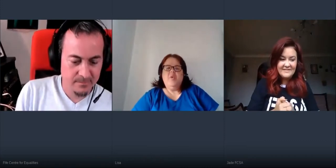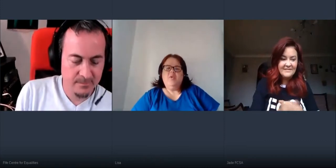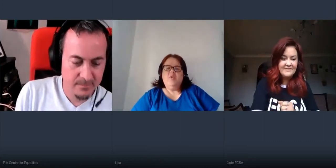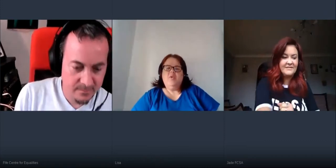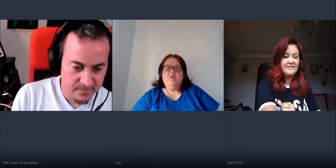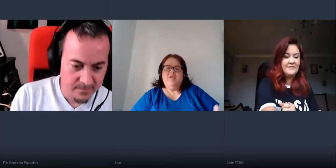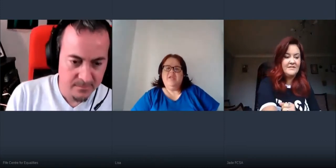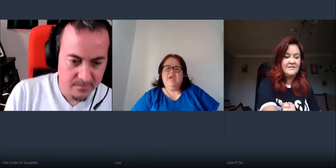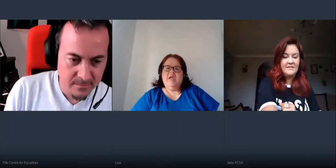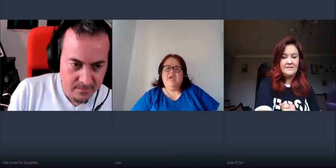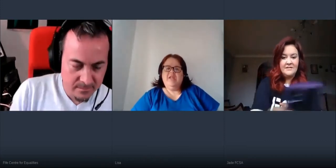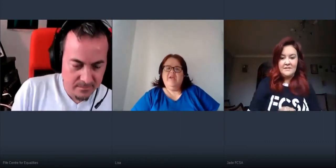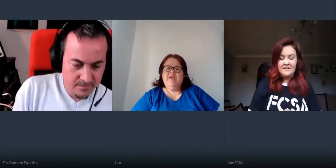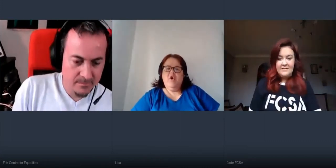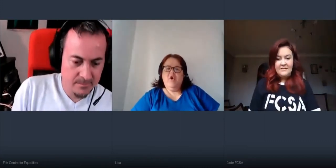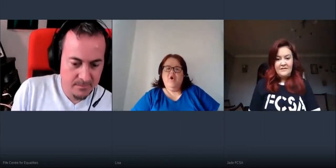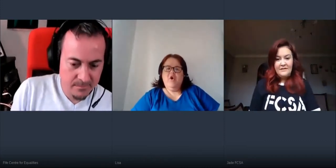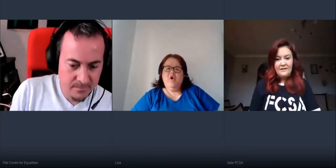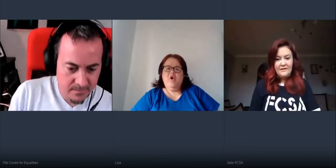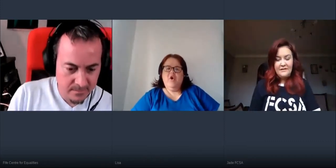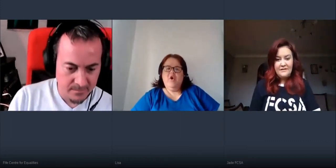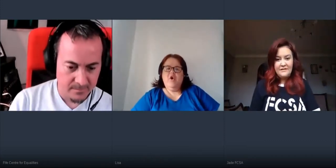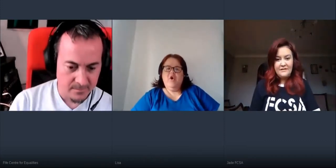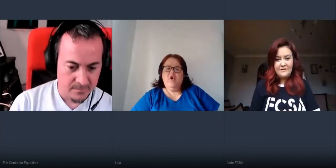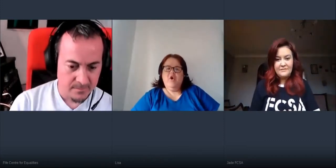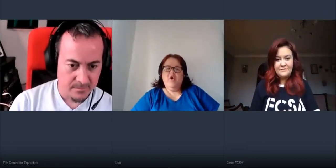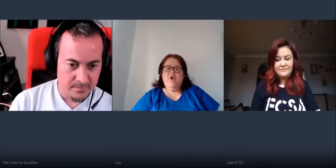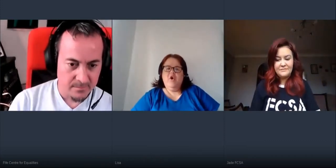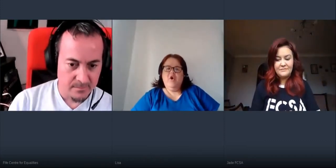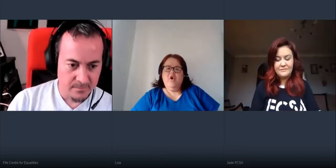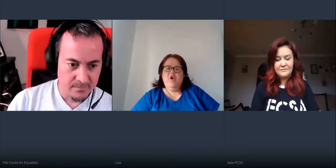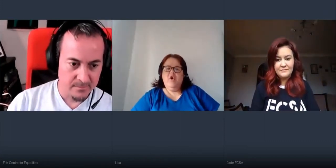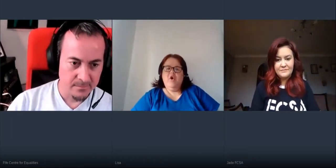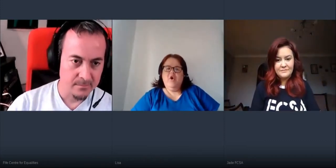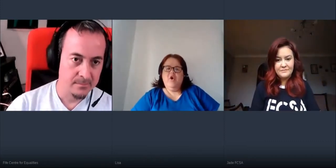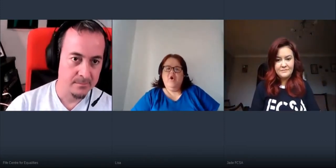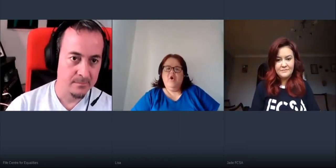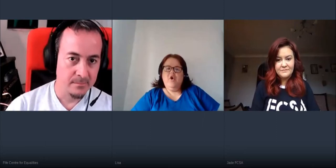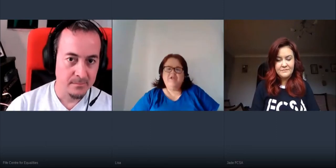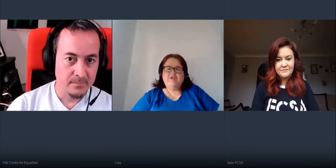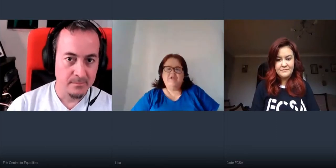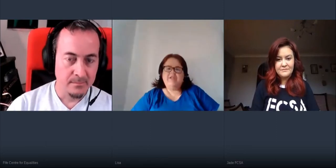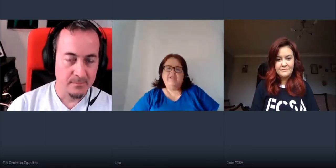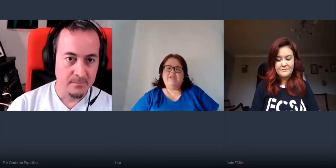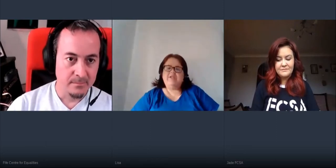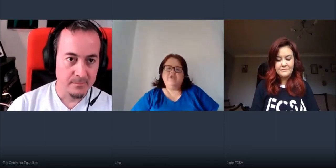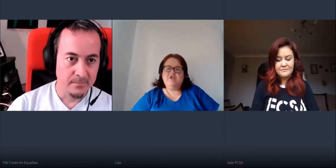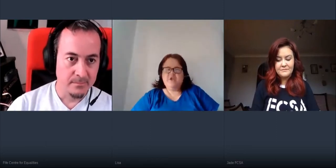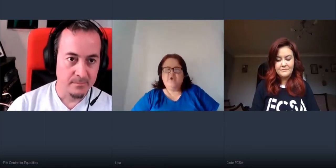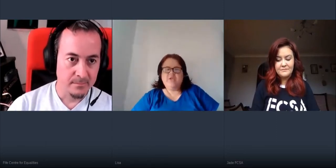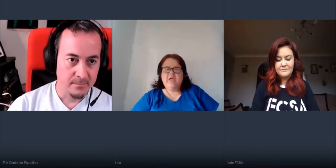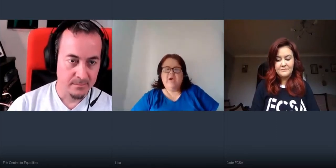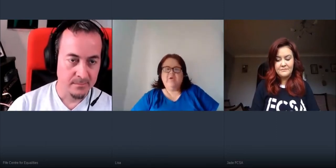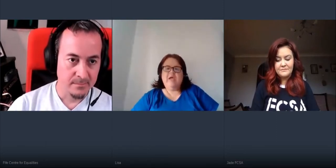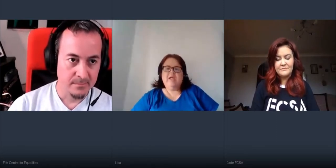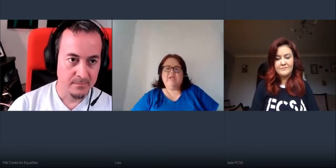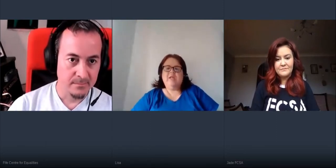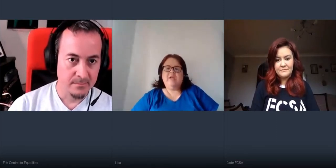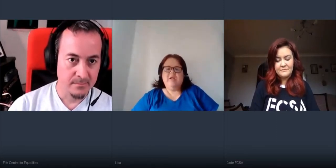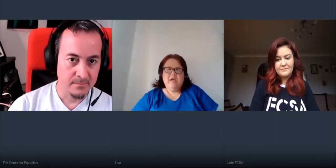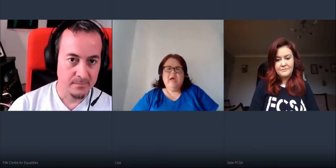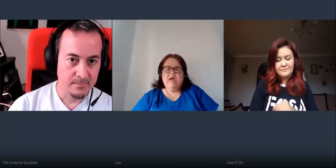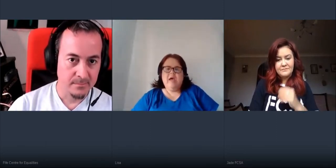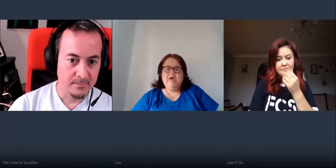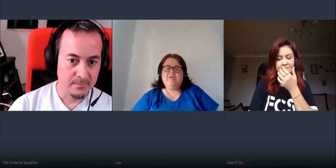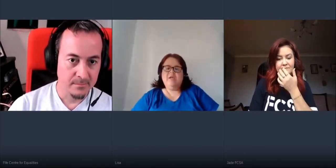the college the student association have been working with the students during lockdown and